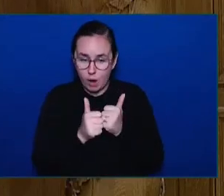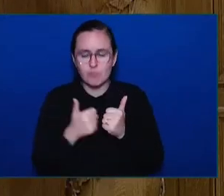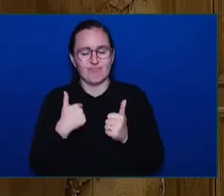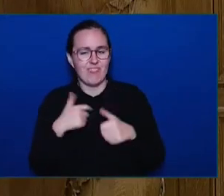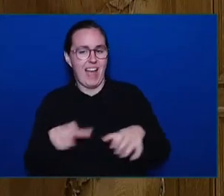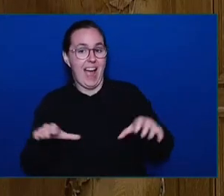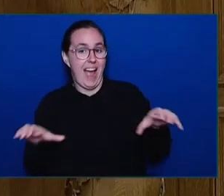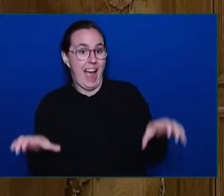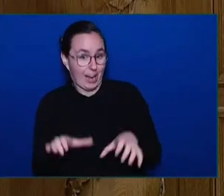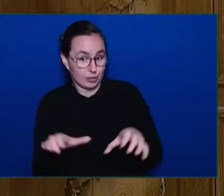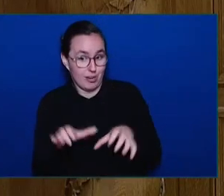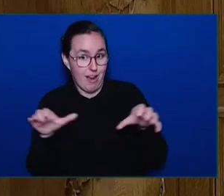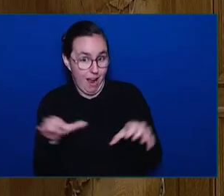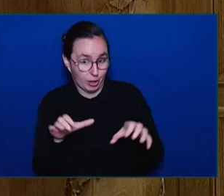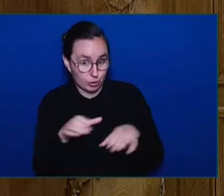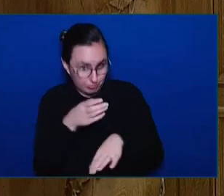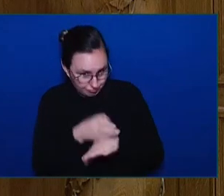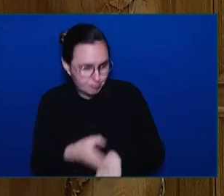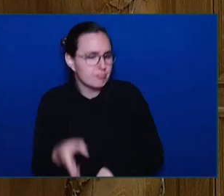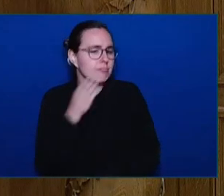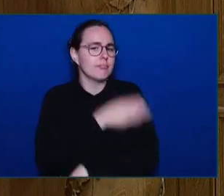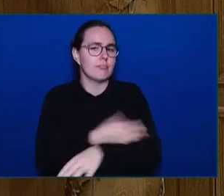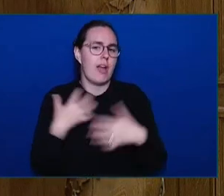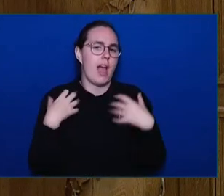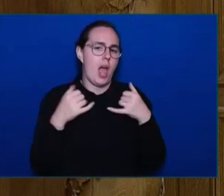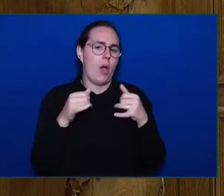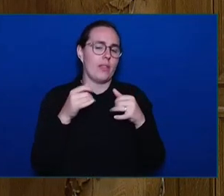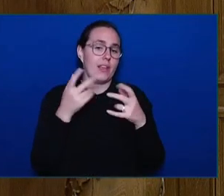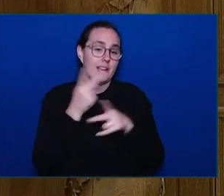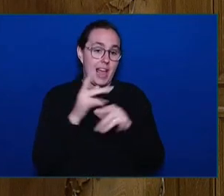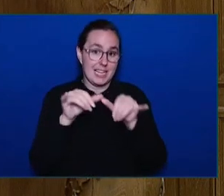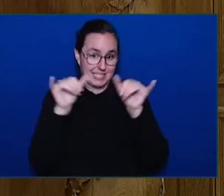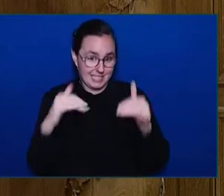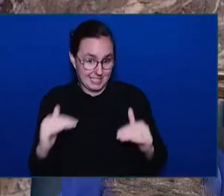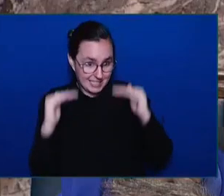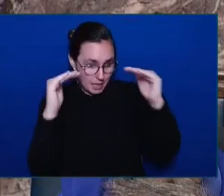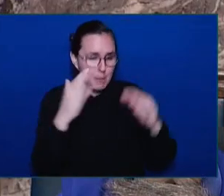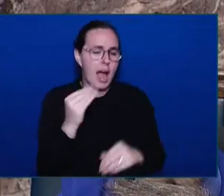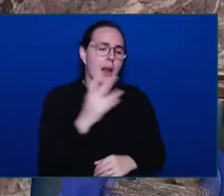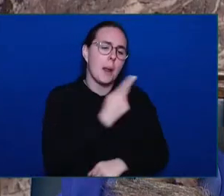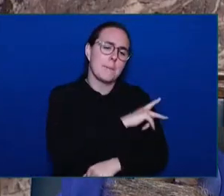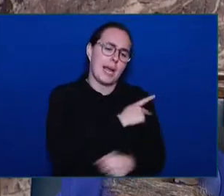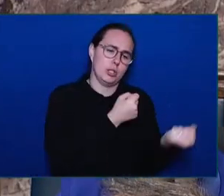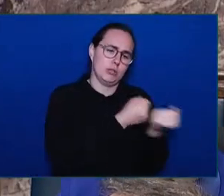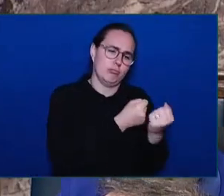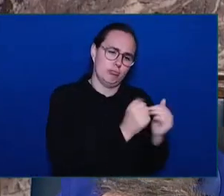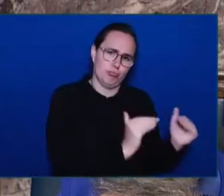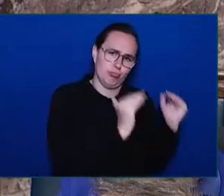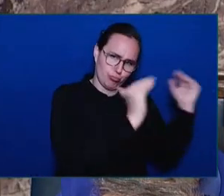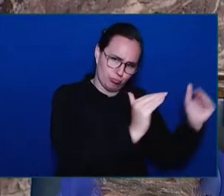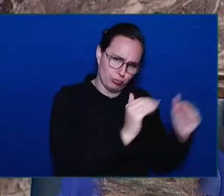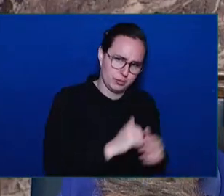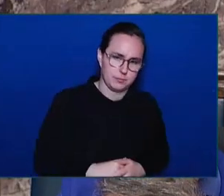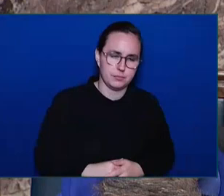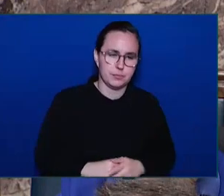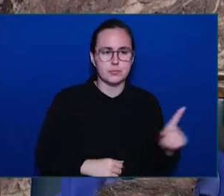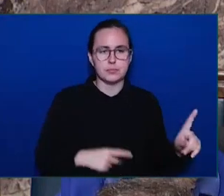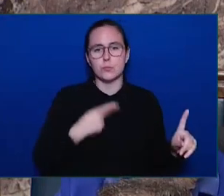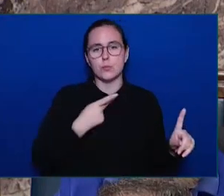Member for the Minister, George Wilmot, Supplemental. Well, Mr. Speaker, as difficult as it is to even share their stories,